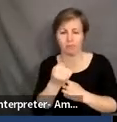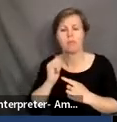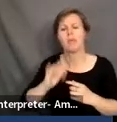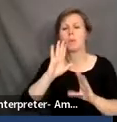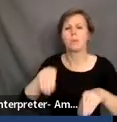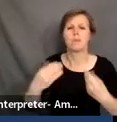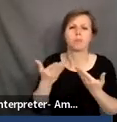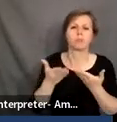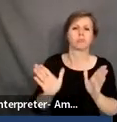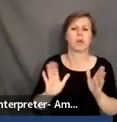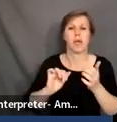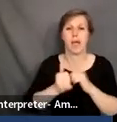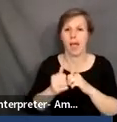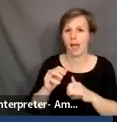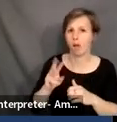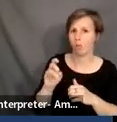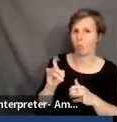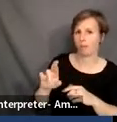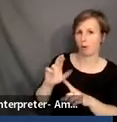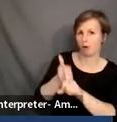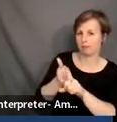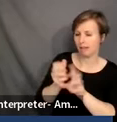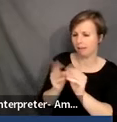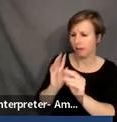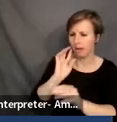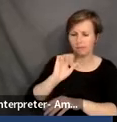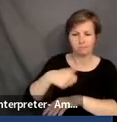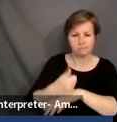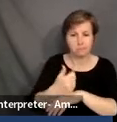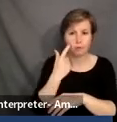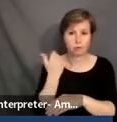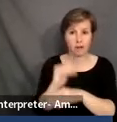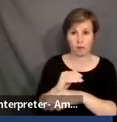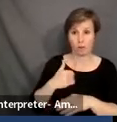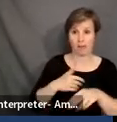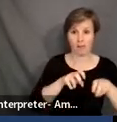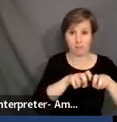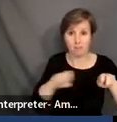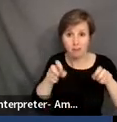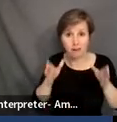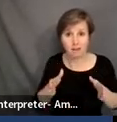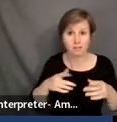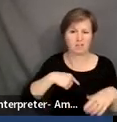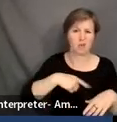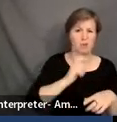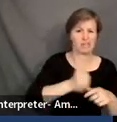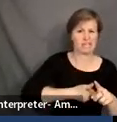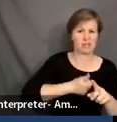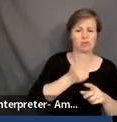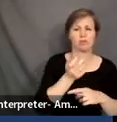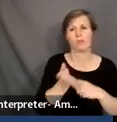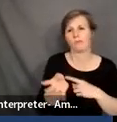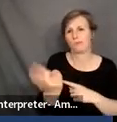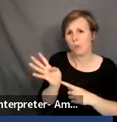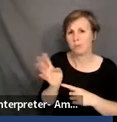overview of how the webinar is going to be laid out this evening. Each of our panelists is going to speak for four minutes on selected